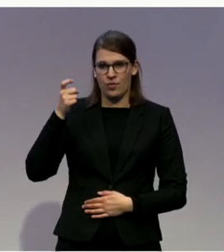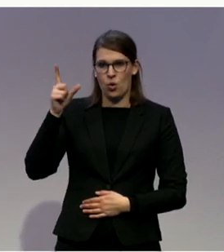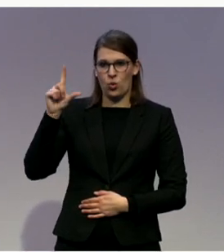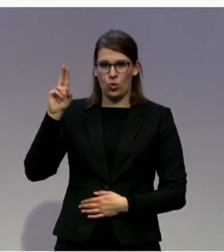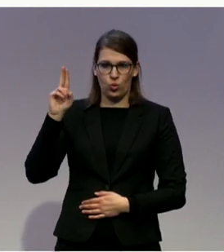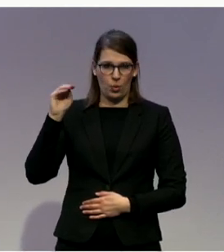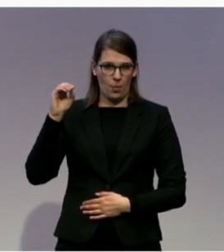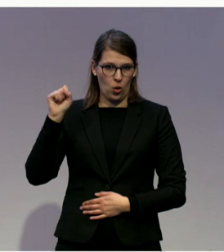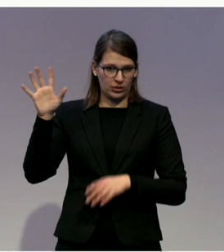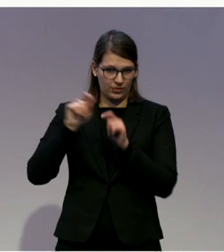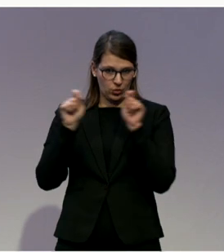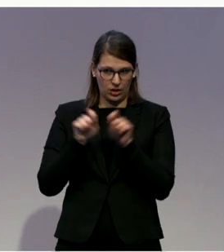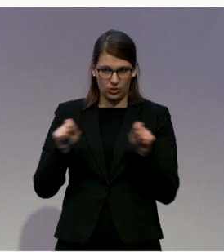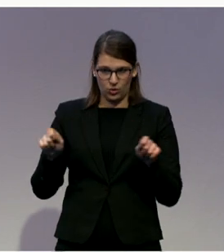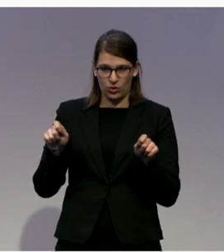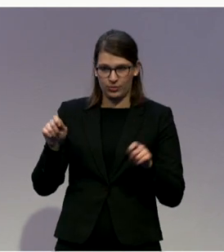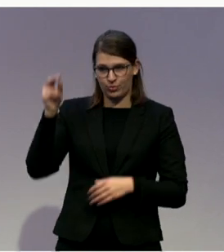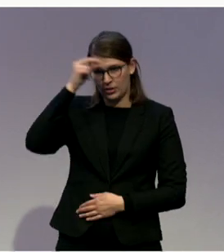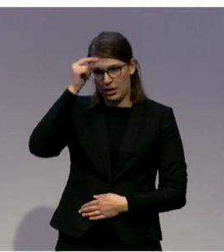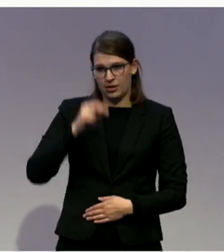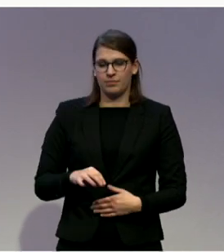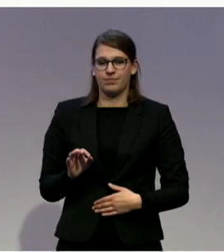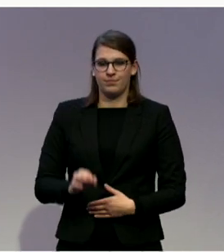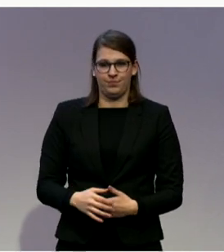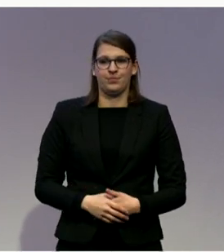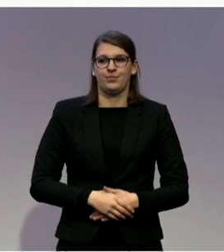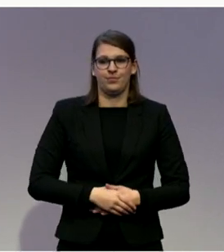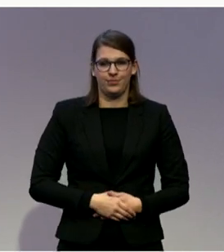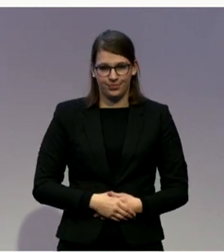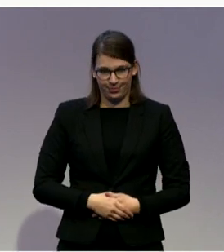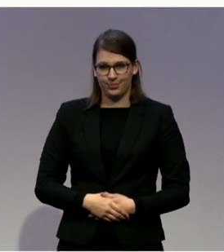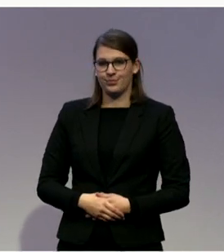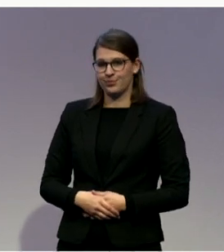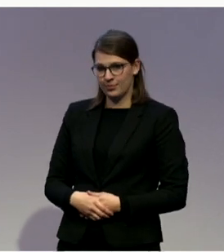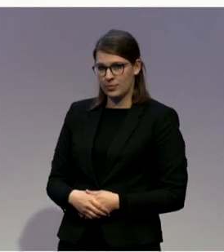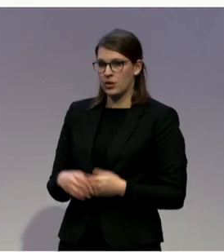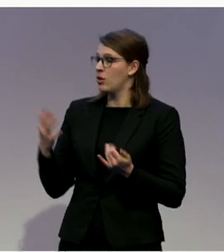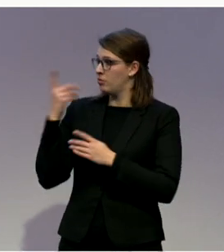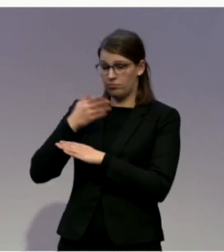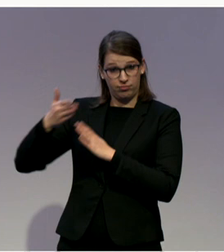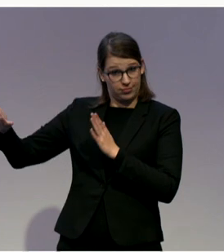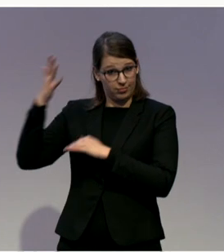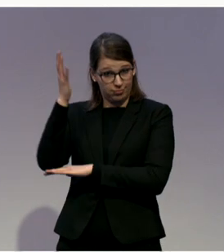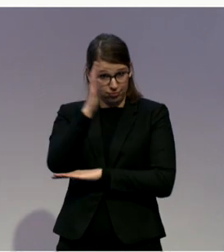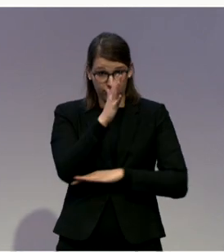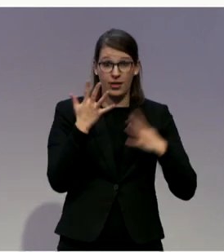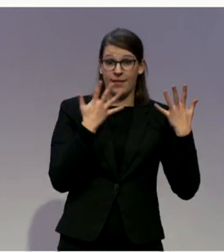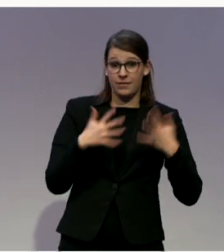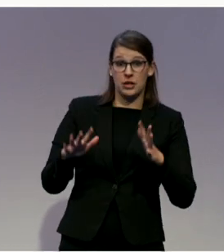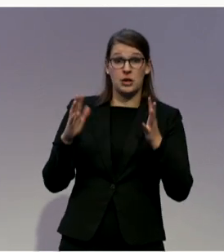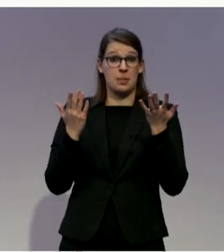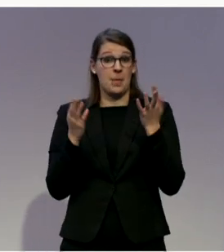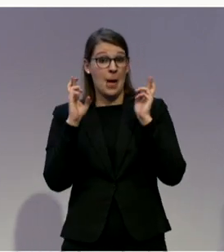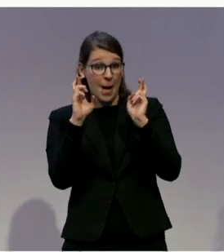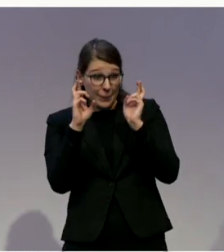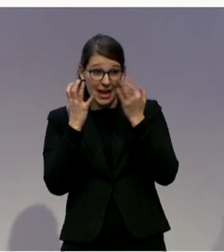And then at the end I hope that we'll have a bit of time for some questions, so if you hear something that you'd like